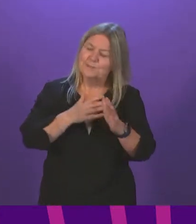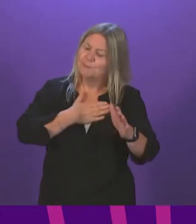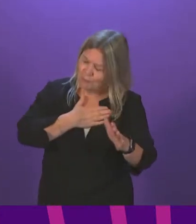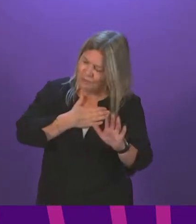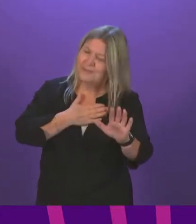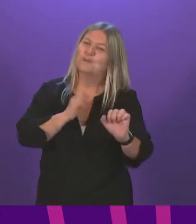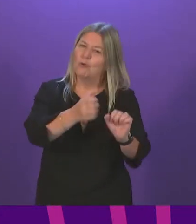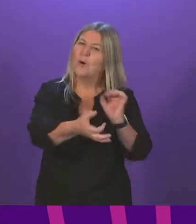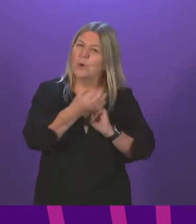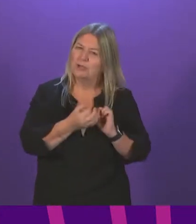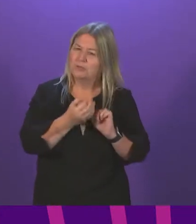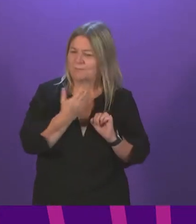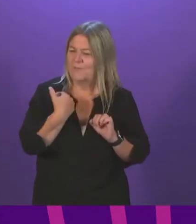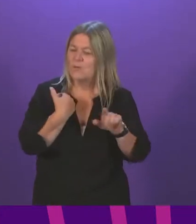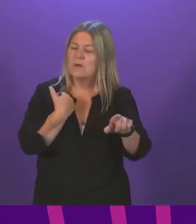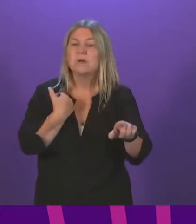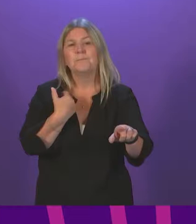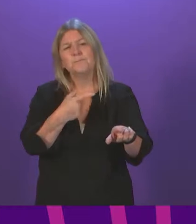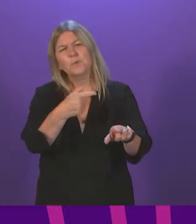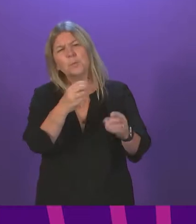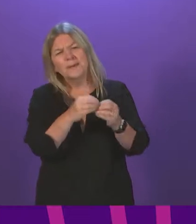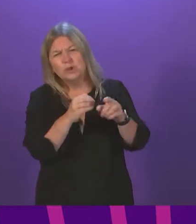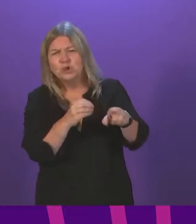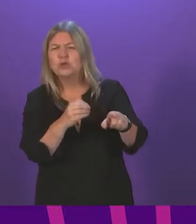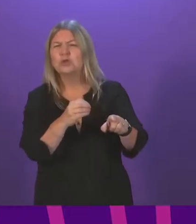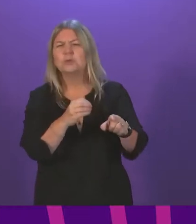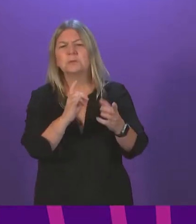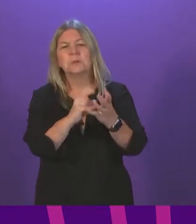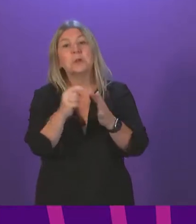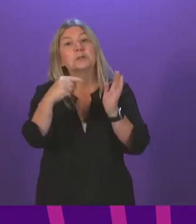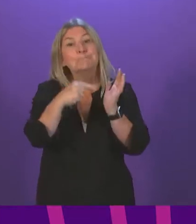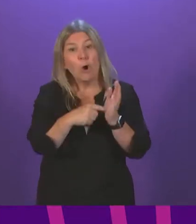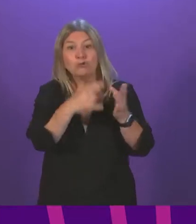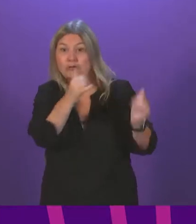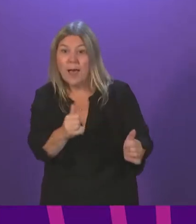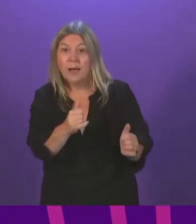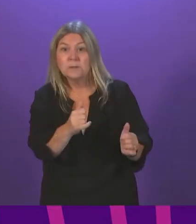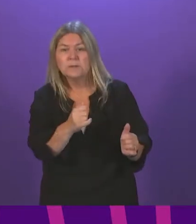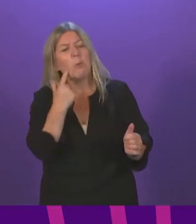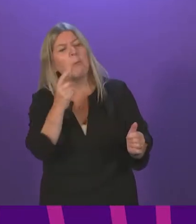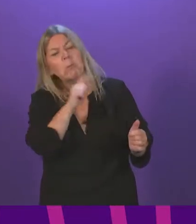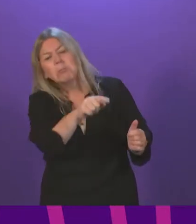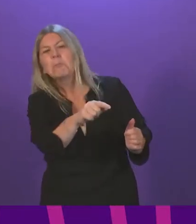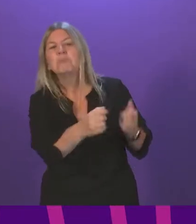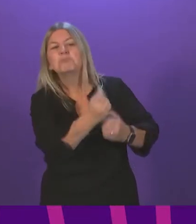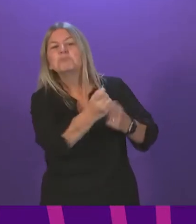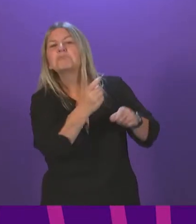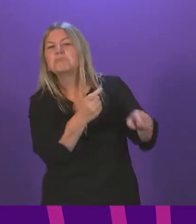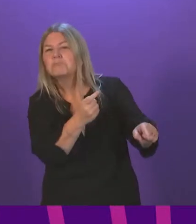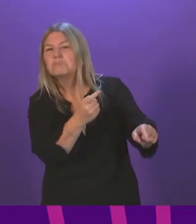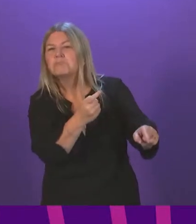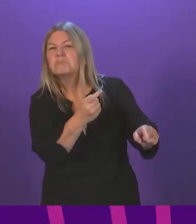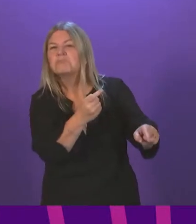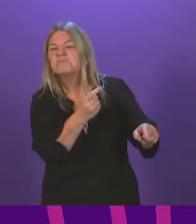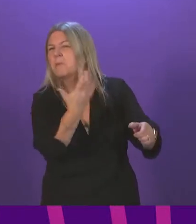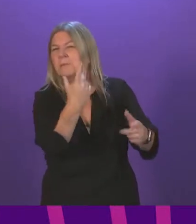point he made earlier. He talked about the possibility of spot checks at football grounds and suggested that that was